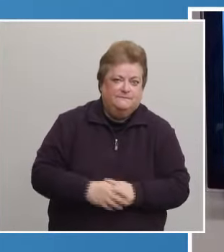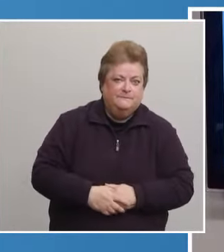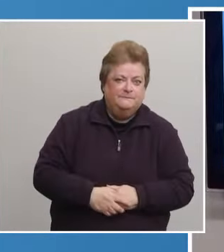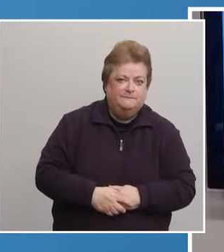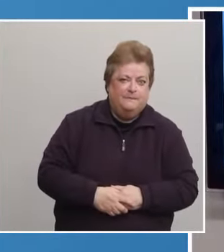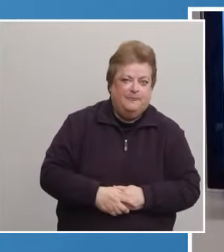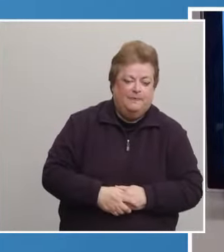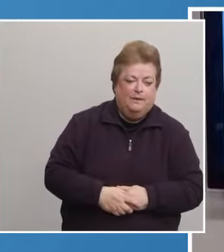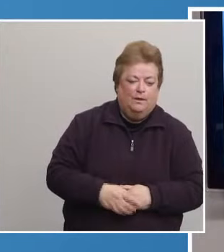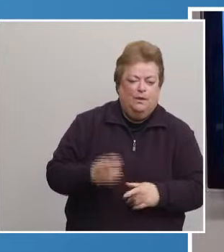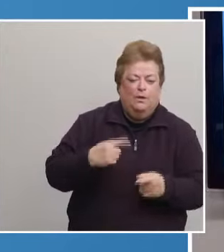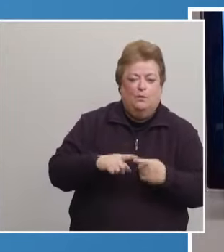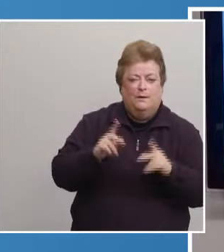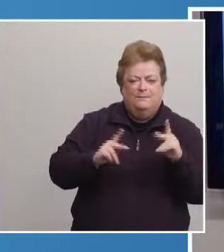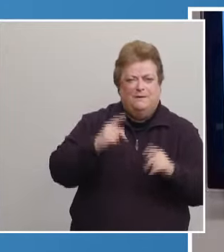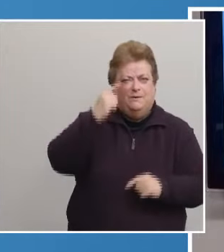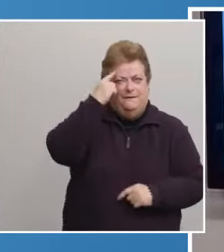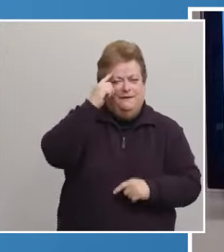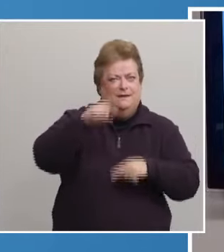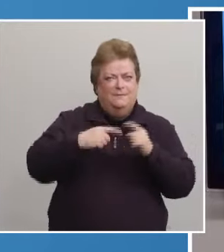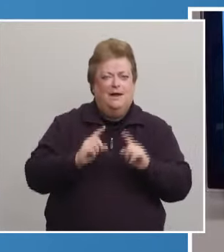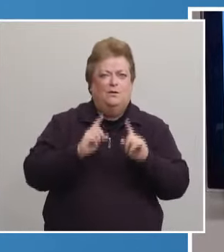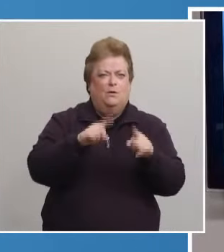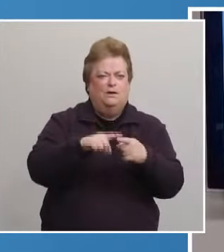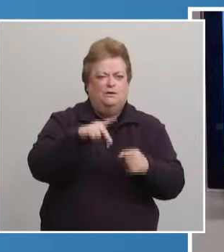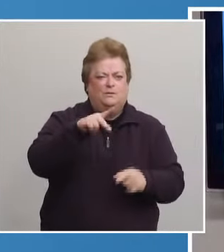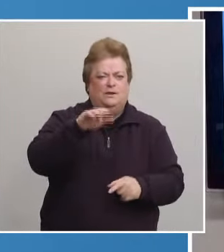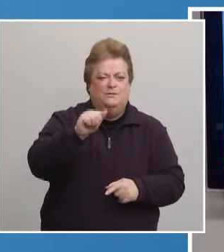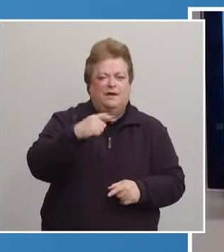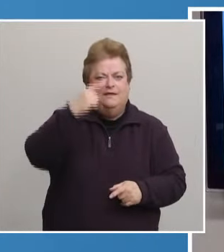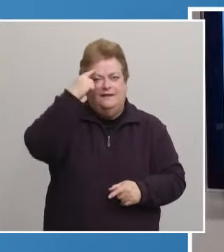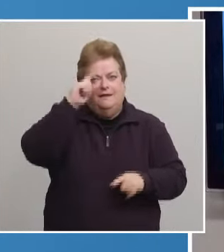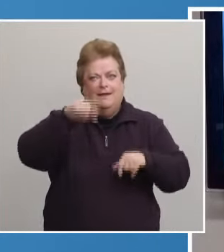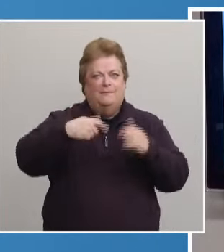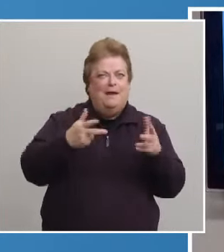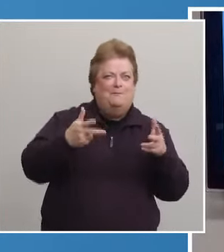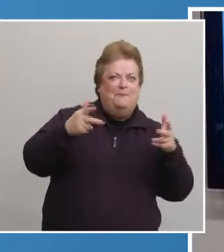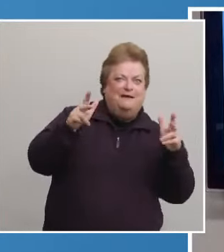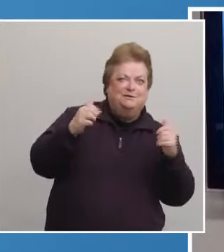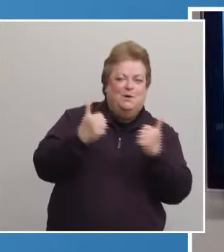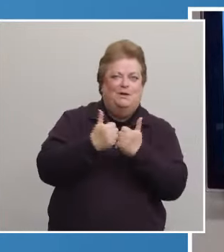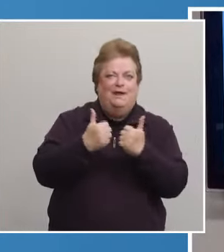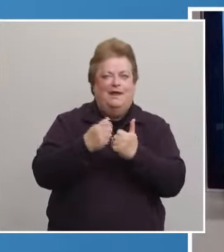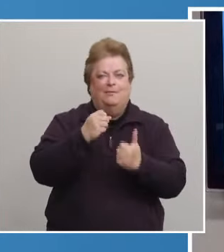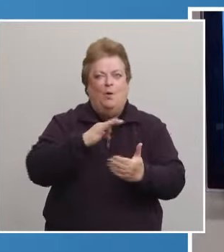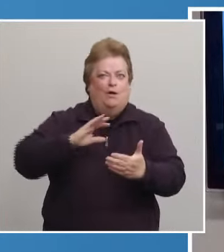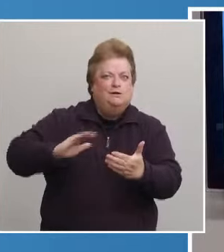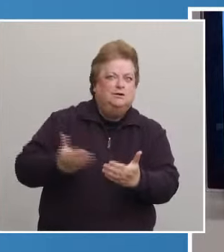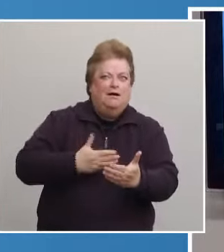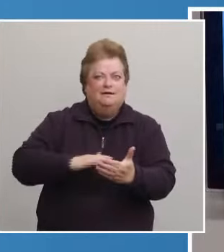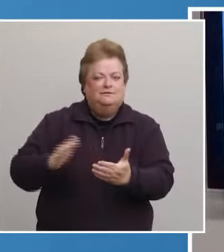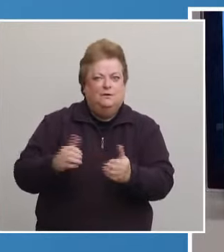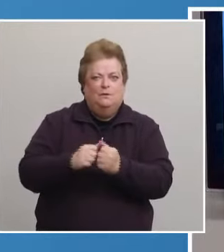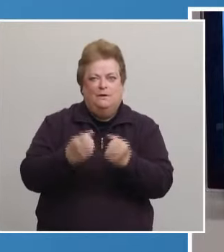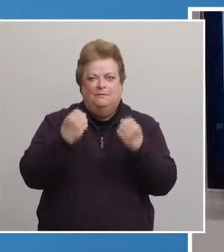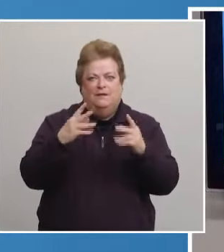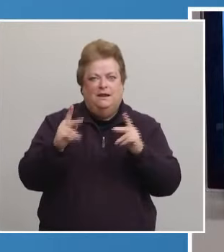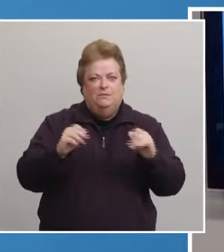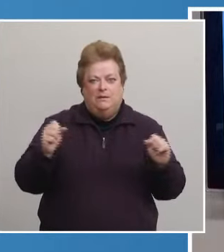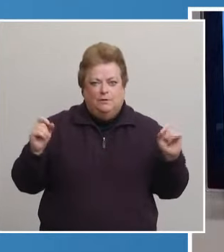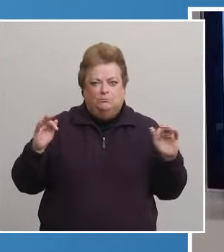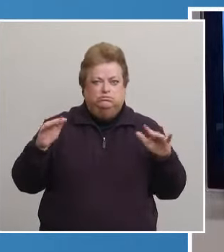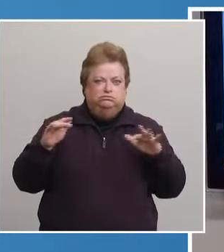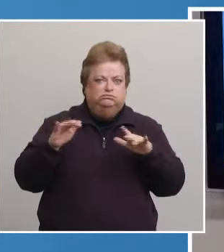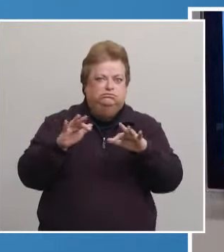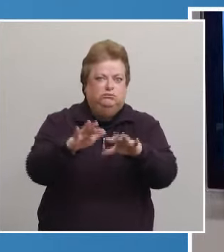When most people think about coming to Pinnacle Bank Arena, they think about a Husker basketball game or a concert with lots of people arriving all at